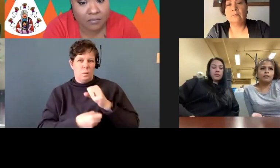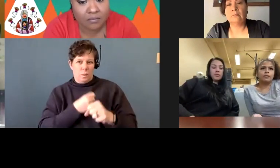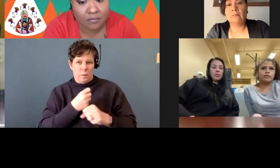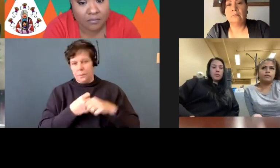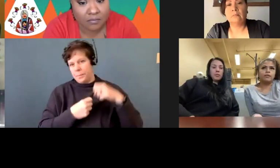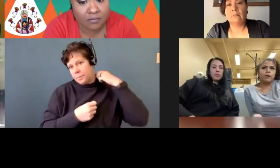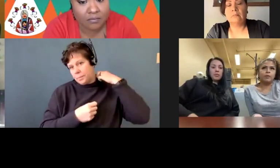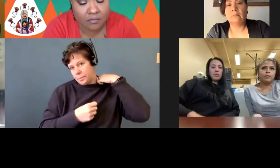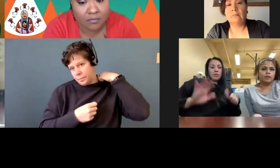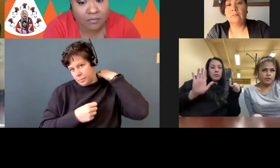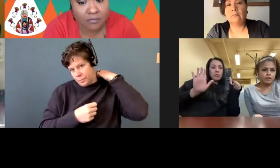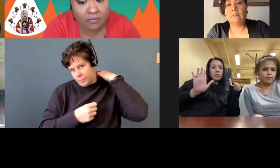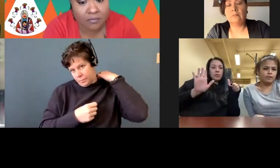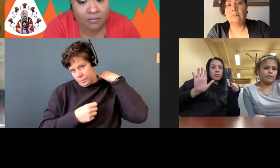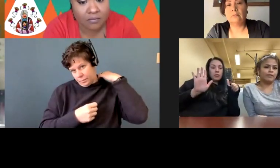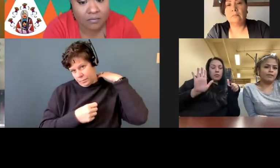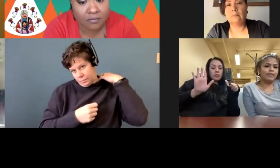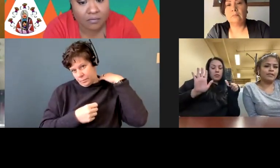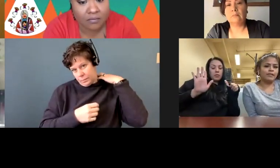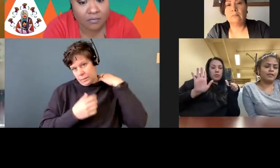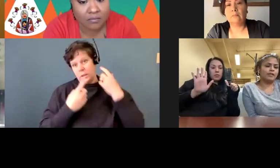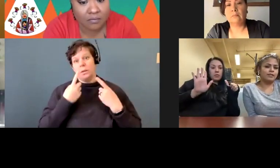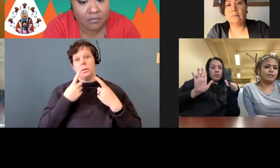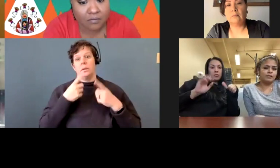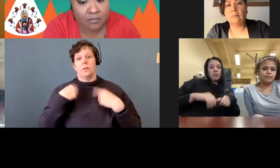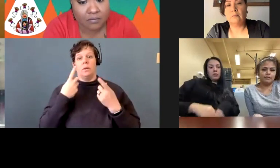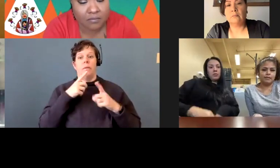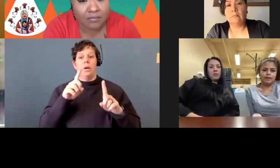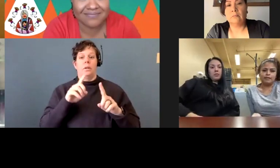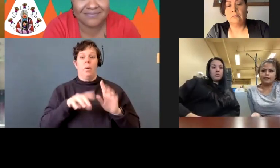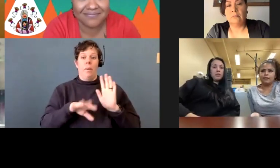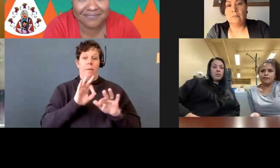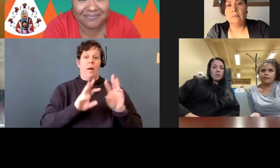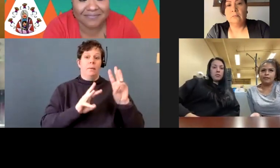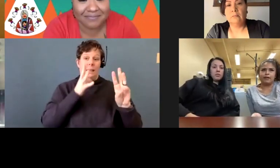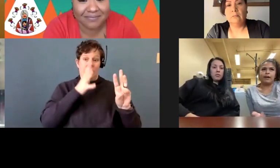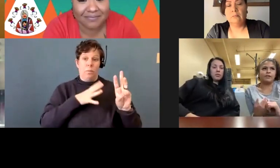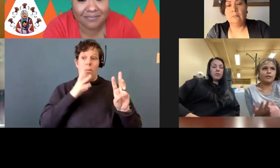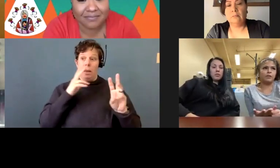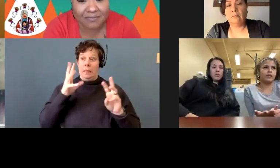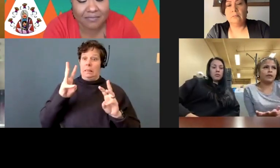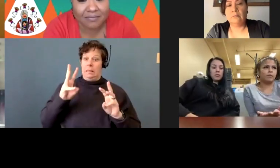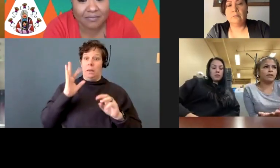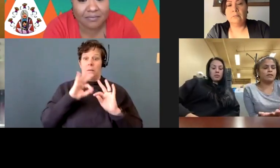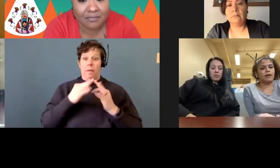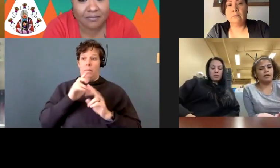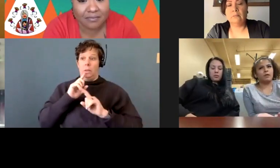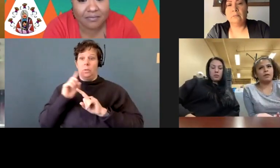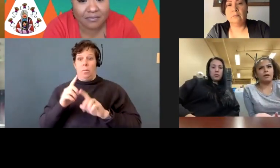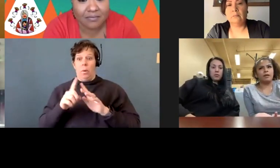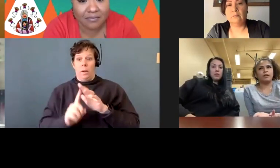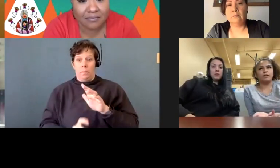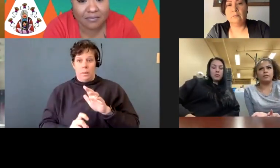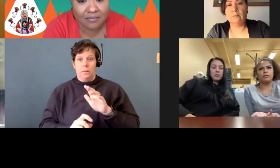so far we've been successful six for six. And I enjoy working here because of that.